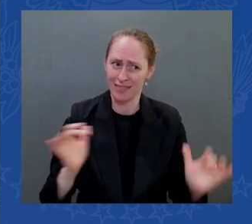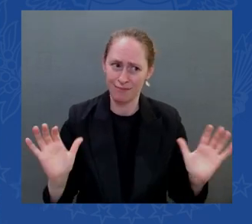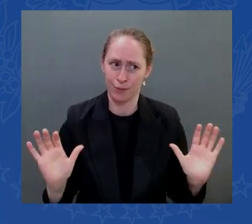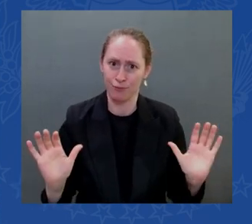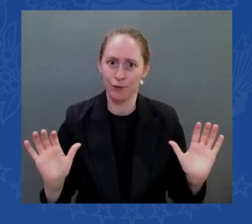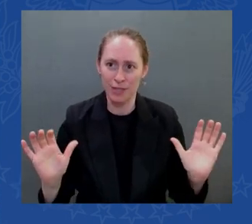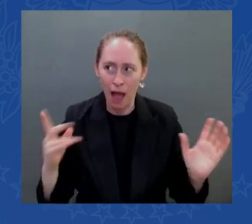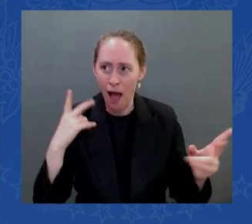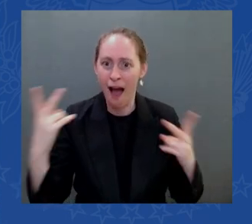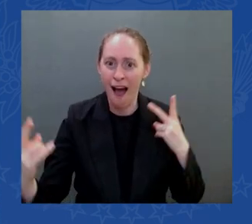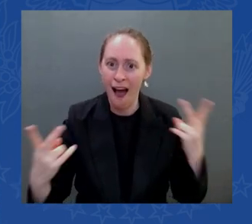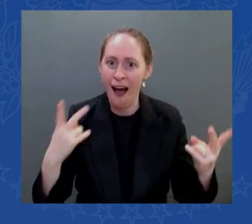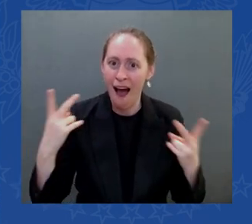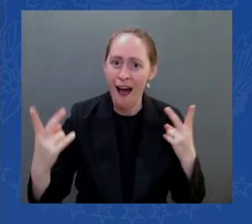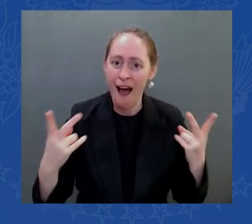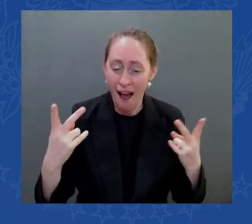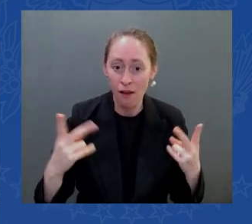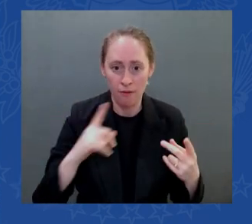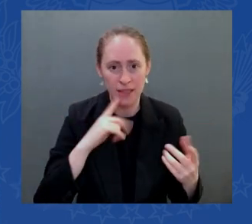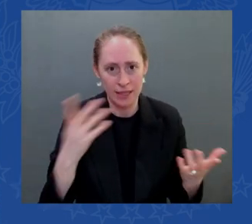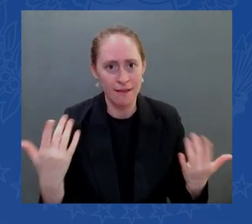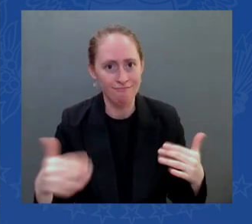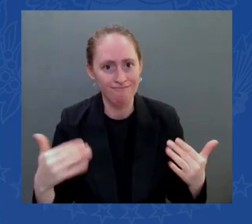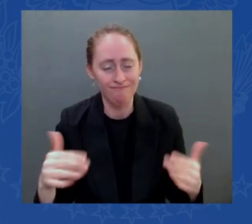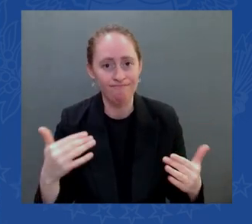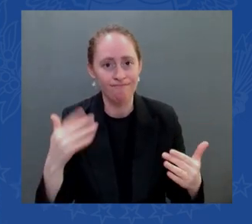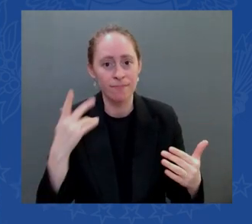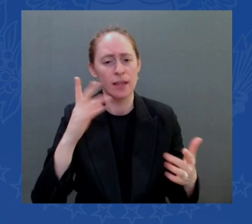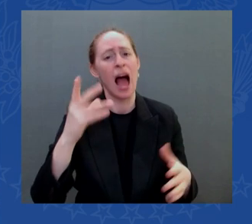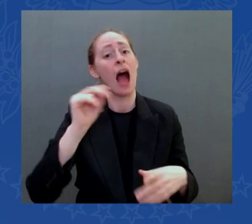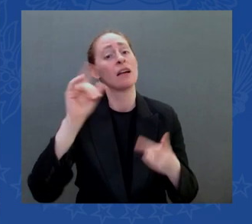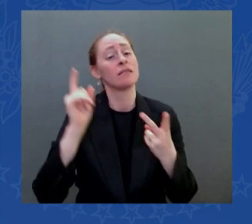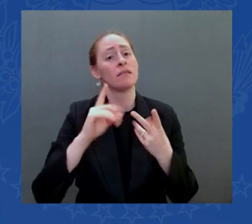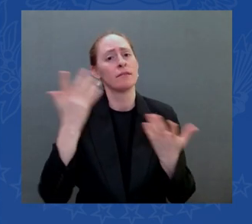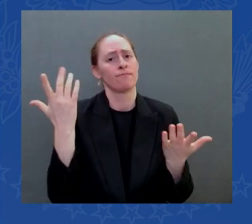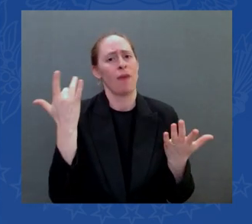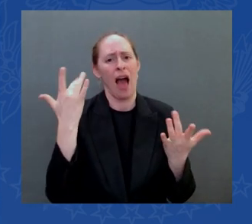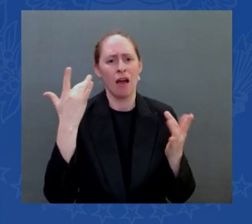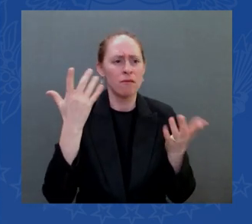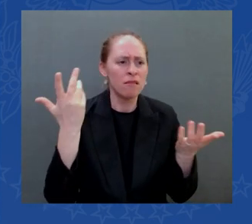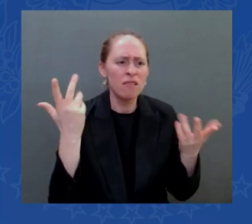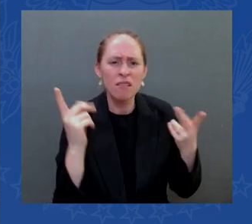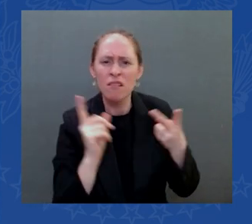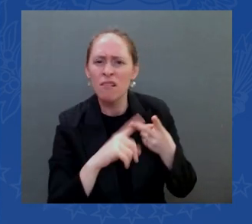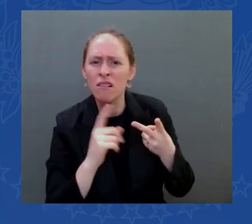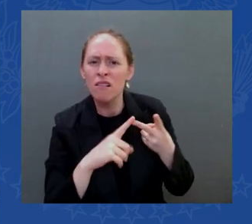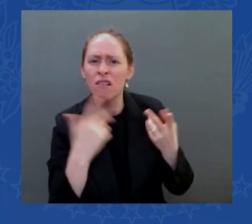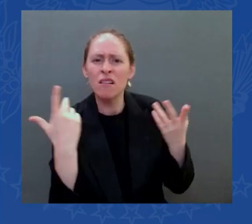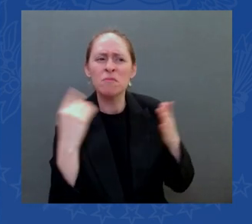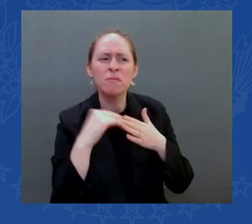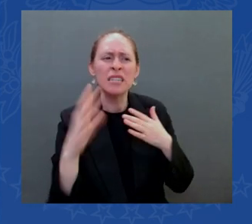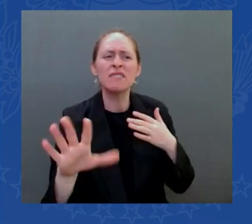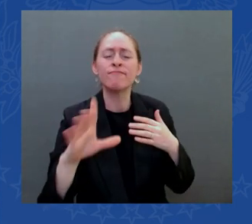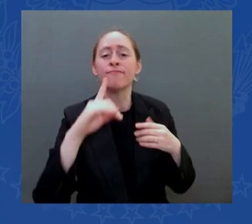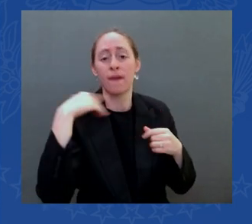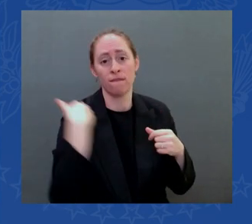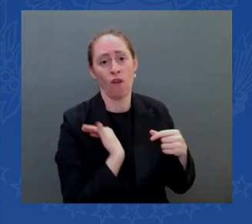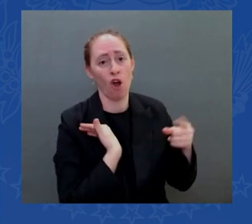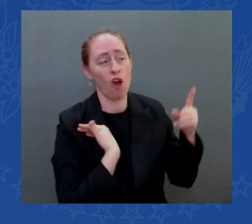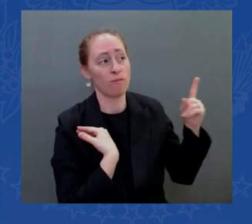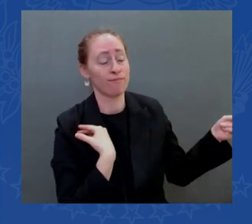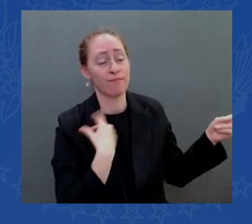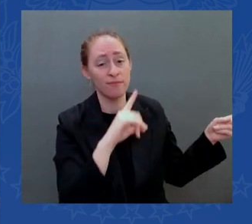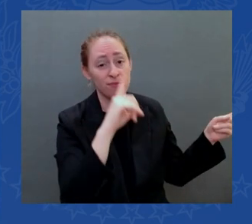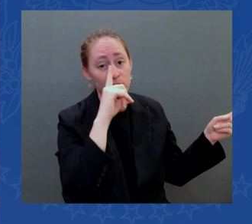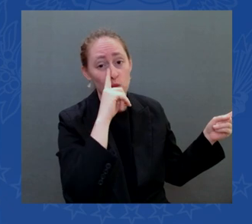putin's invasion of ukraine has driven up gas prices and food prices all over the world two major bread baskets